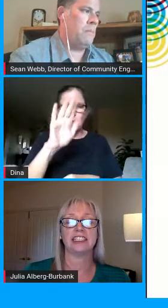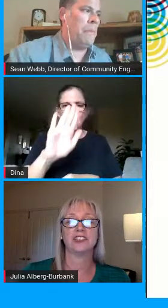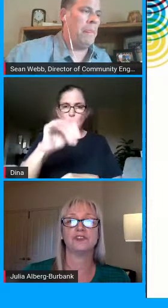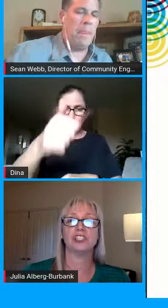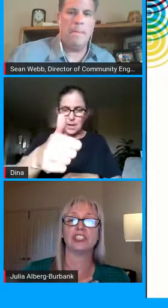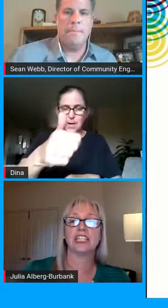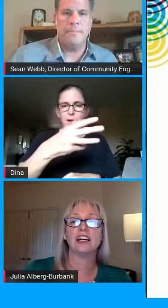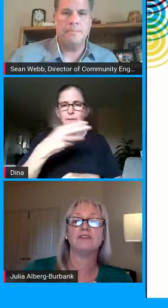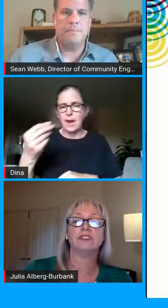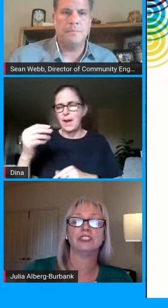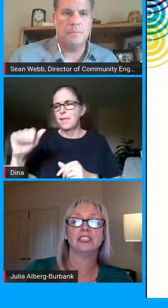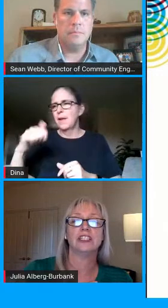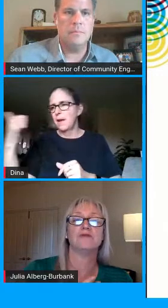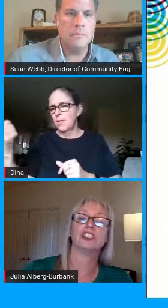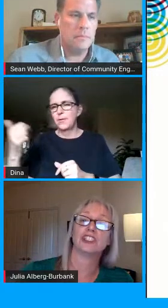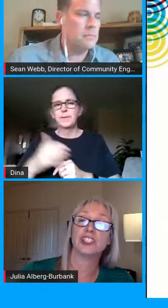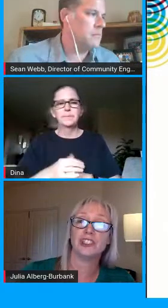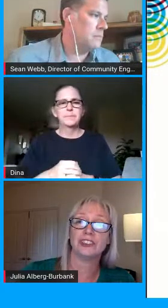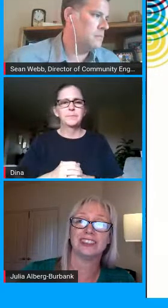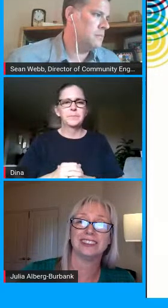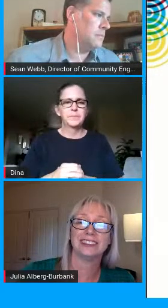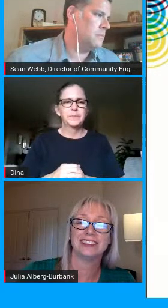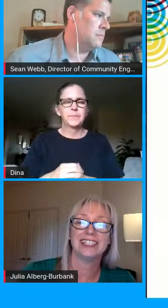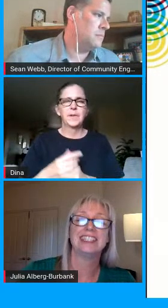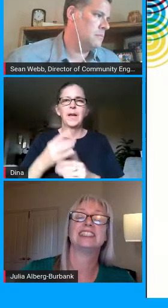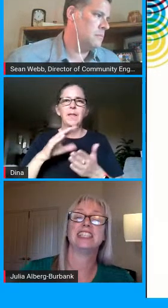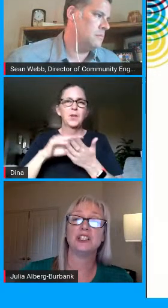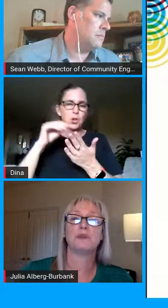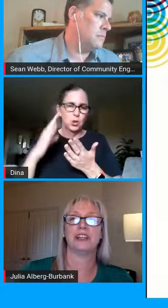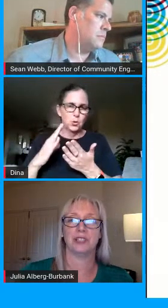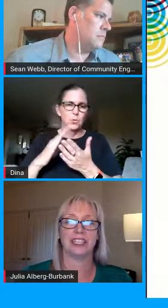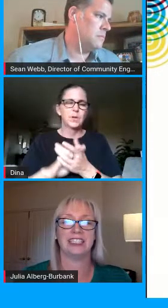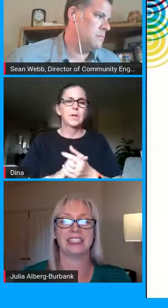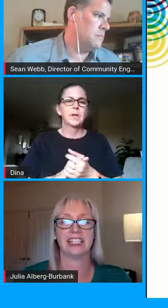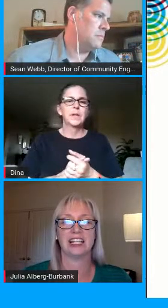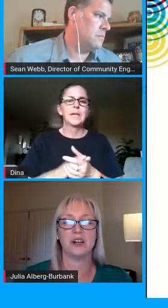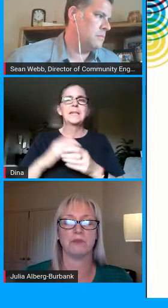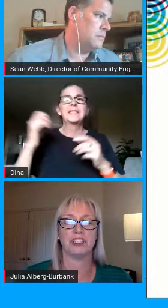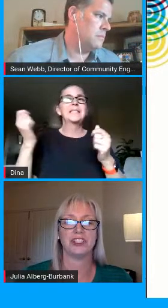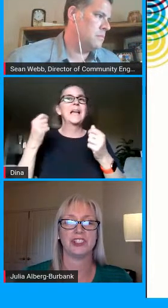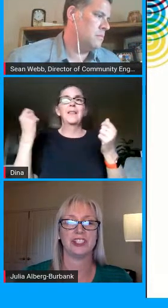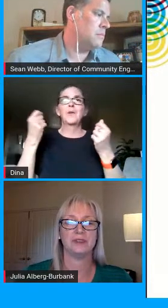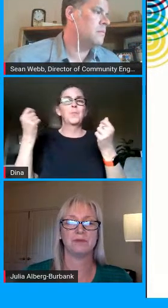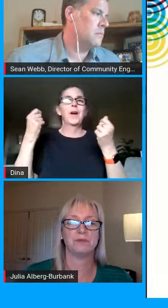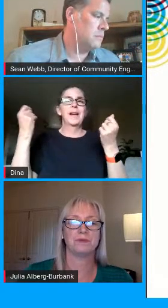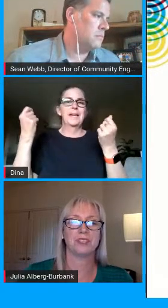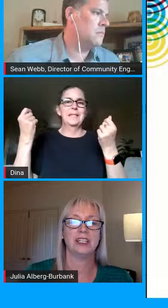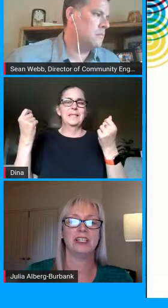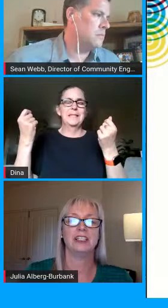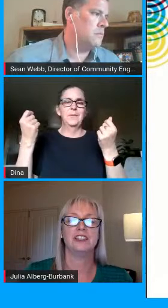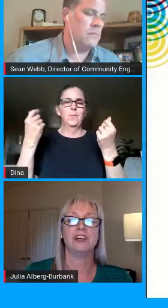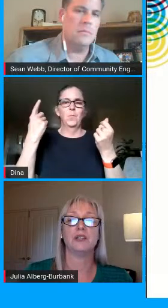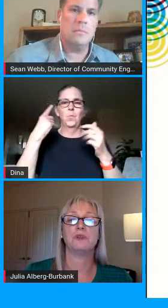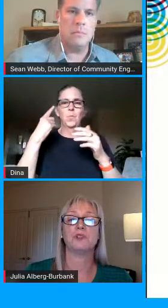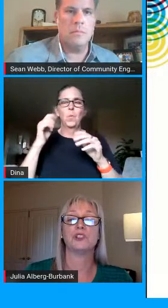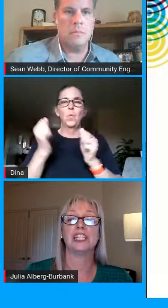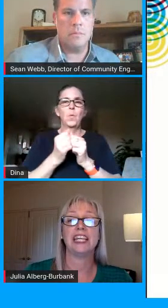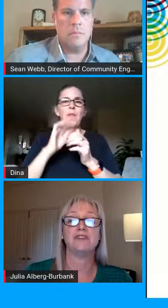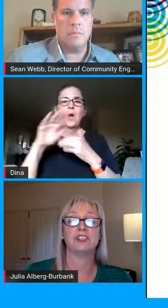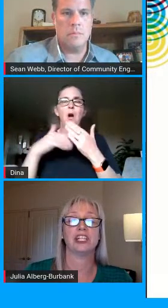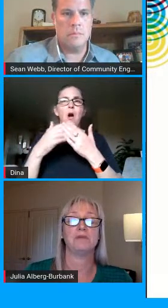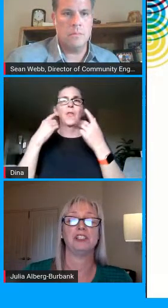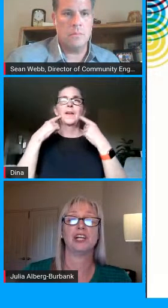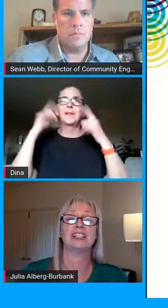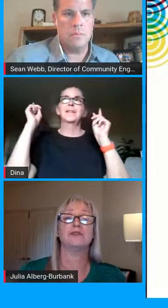daily tasks for yourself and for your students celebrate when things get accomplished develop a